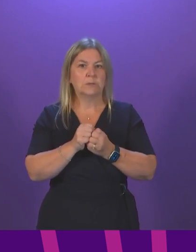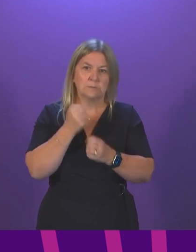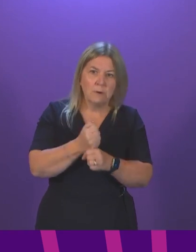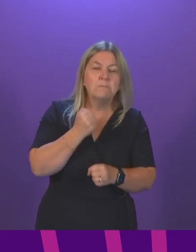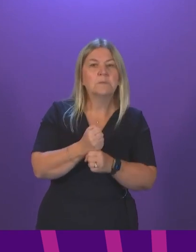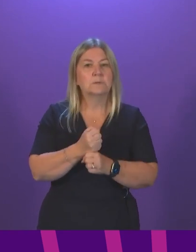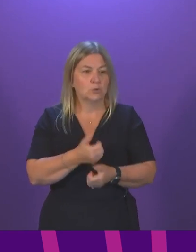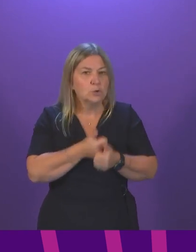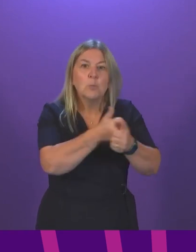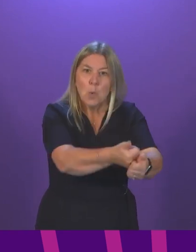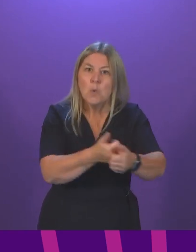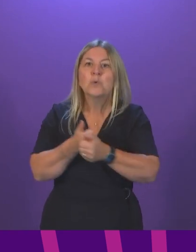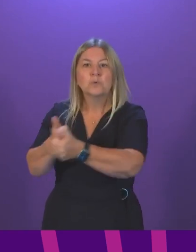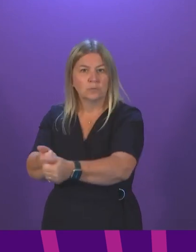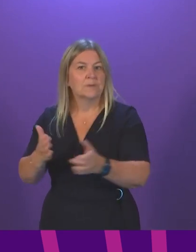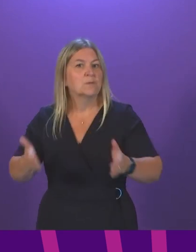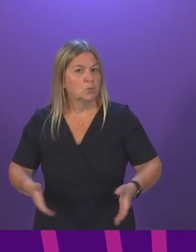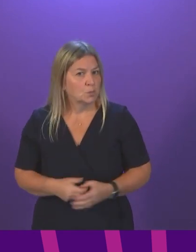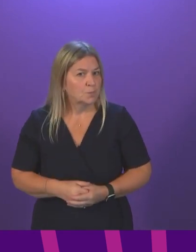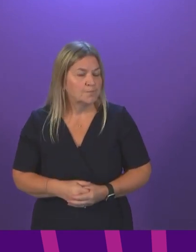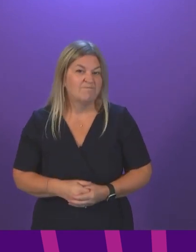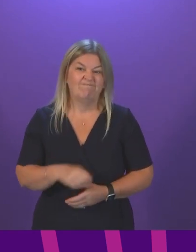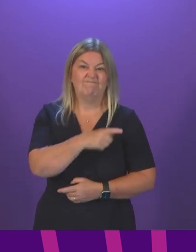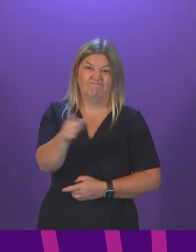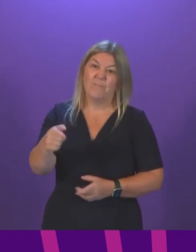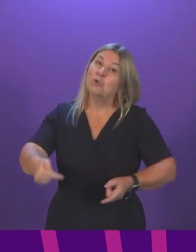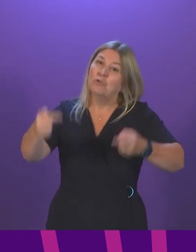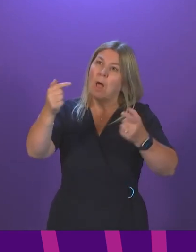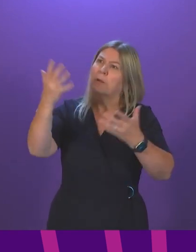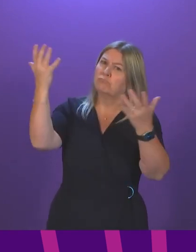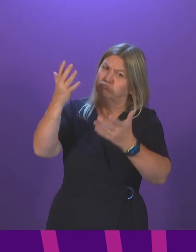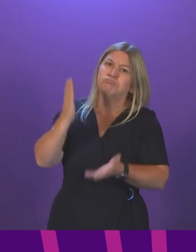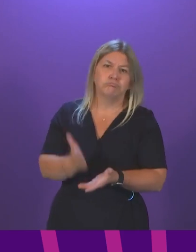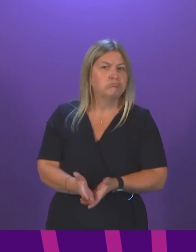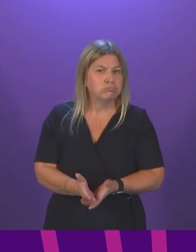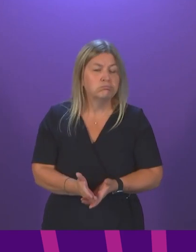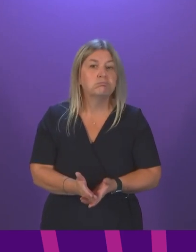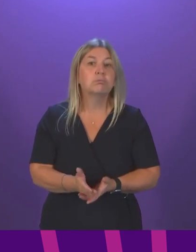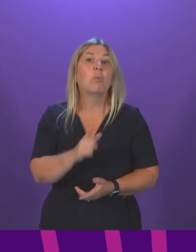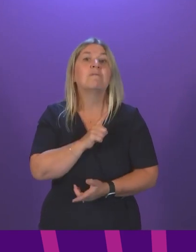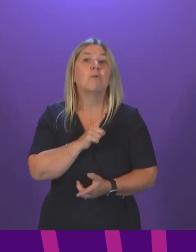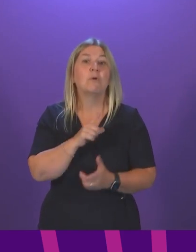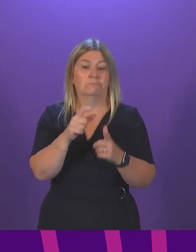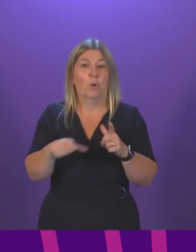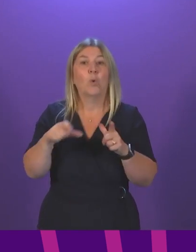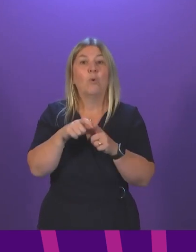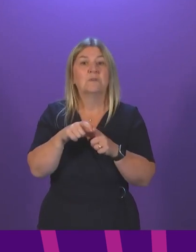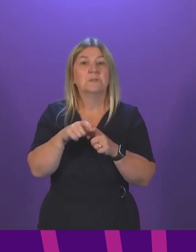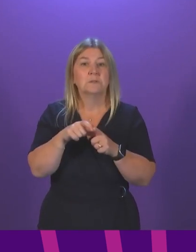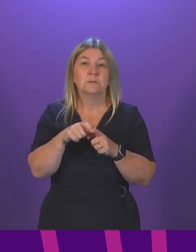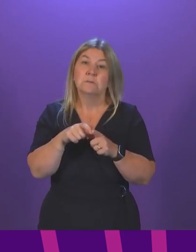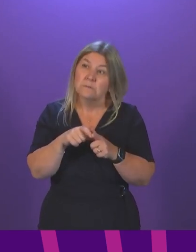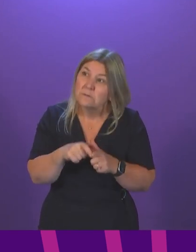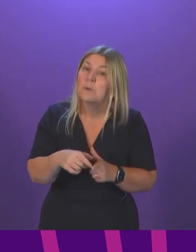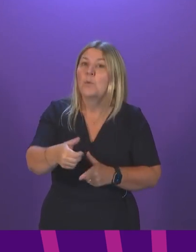faces up to these challenges. These challenges are largely caused by the Covid pressure, which is increasing